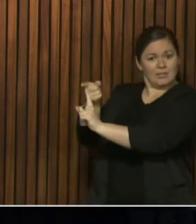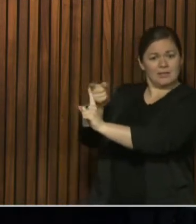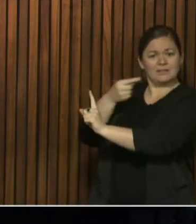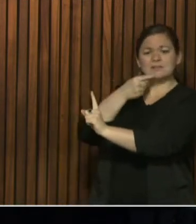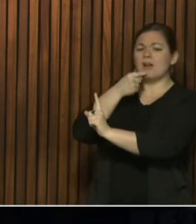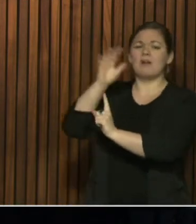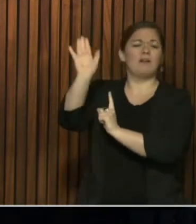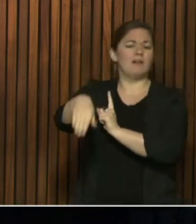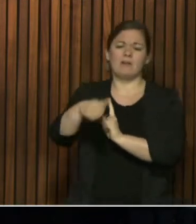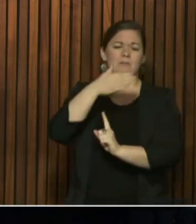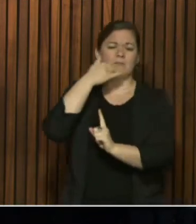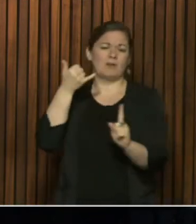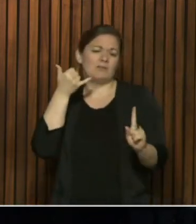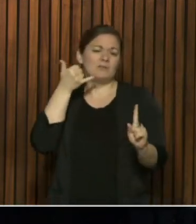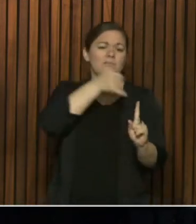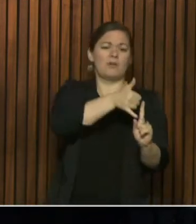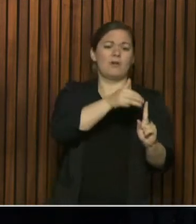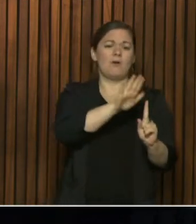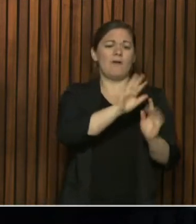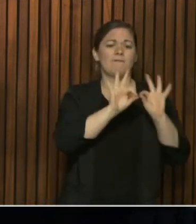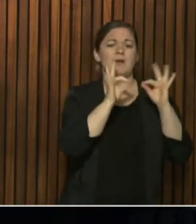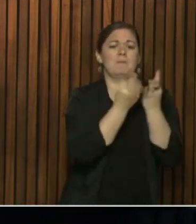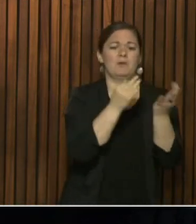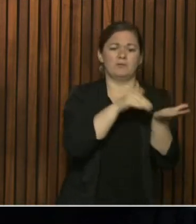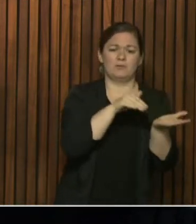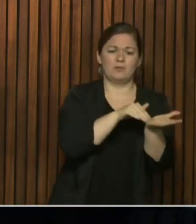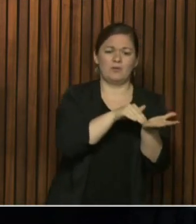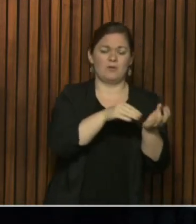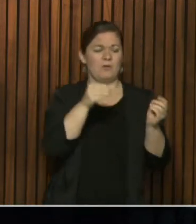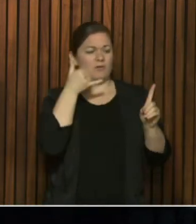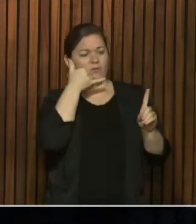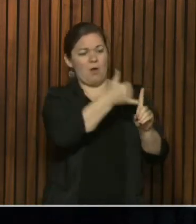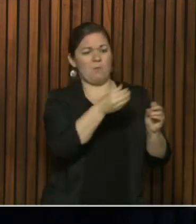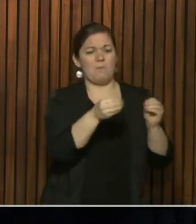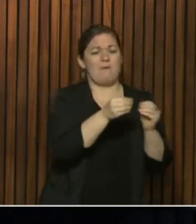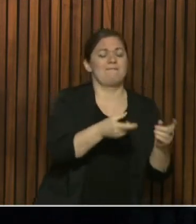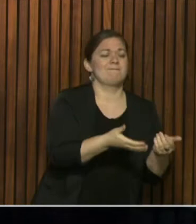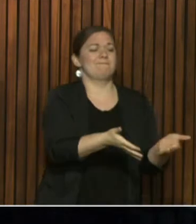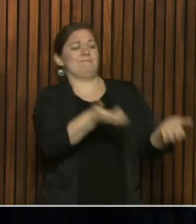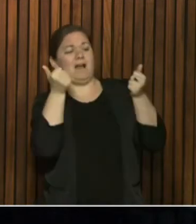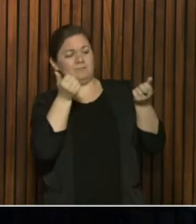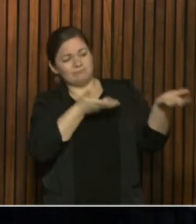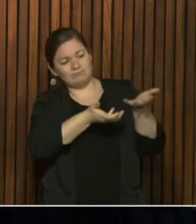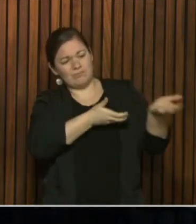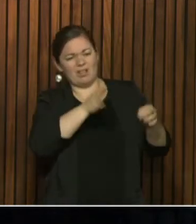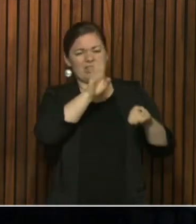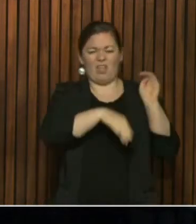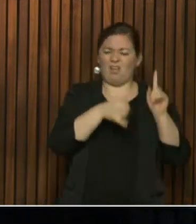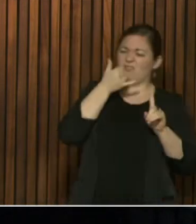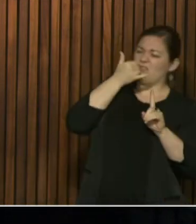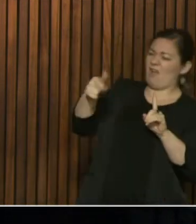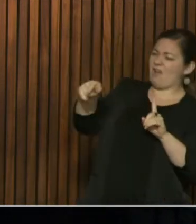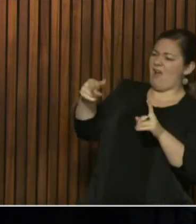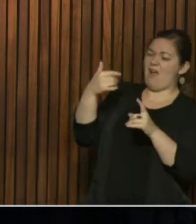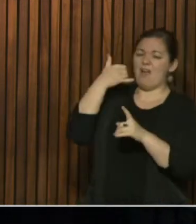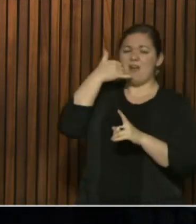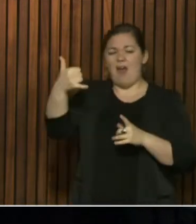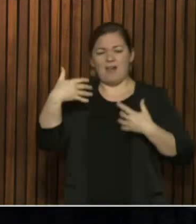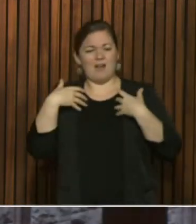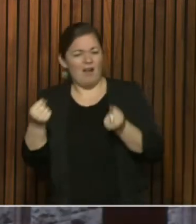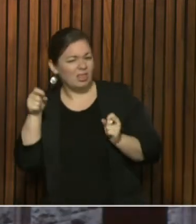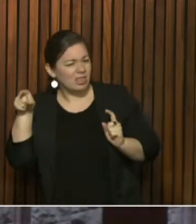service. So can you clarify what people should be doing at this stage to get answers? Sure.